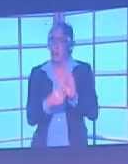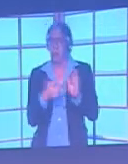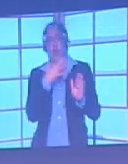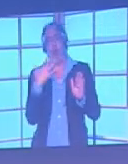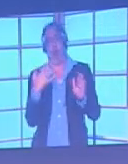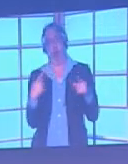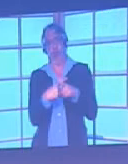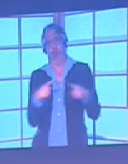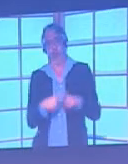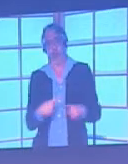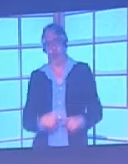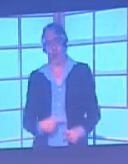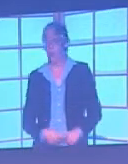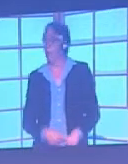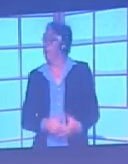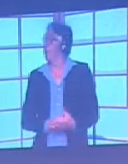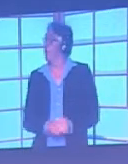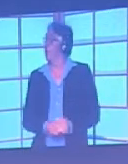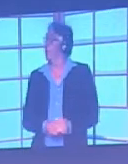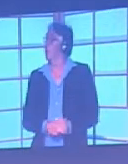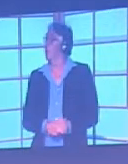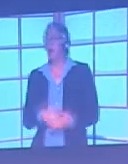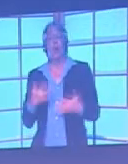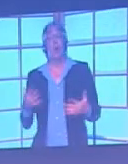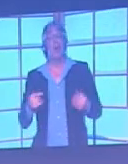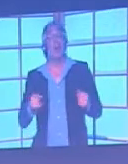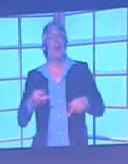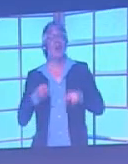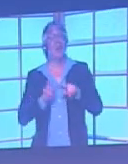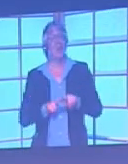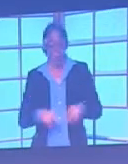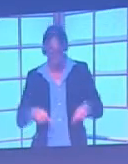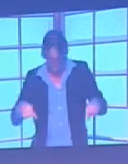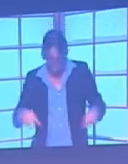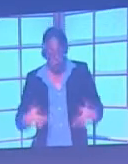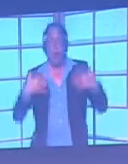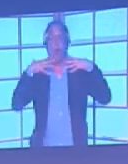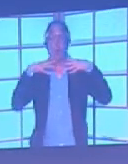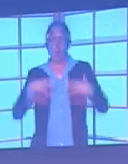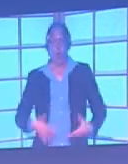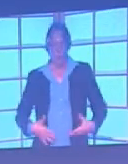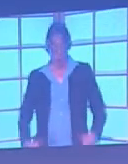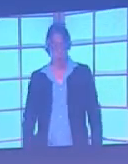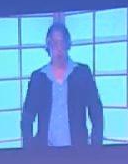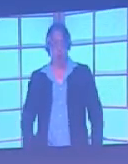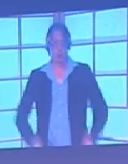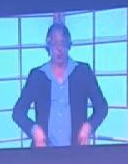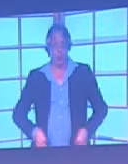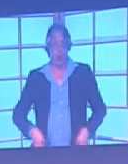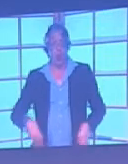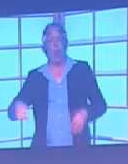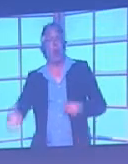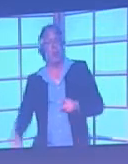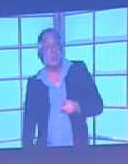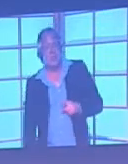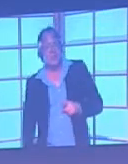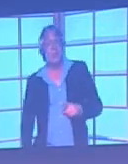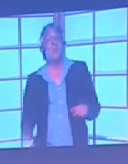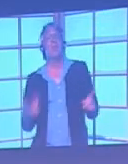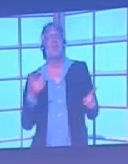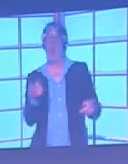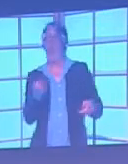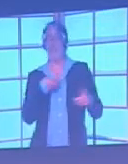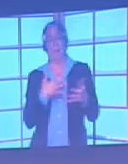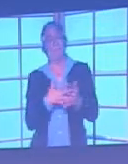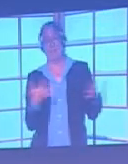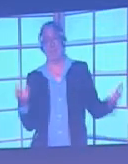A block kit where the tops, the shorts and the socks are all the same colour cause the worst problems,